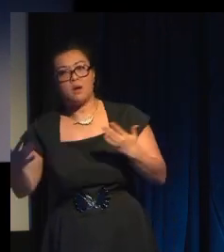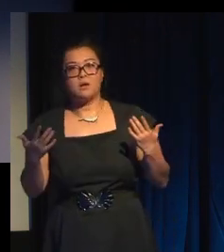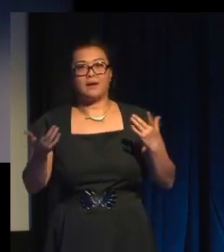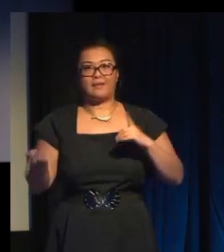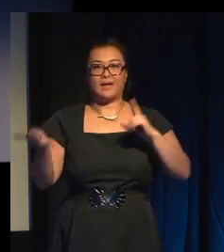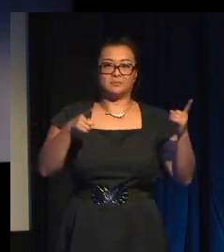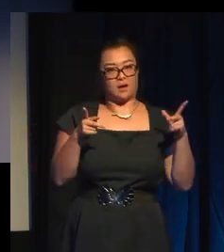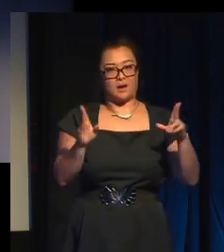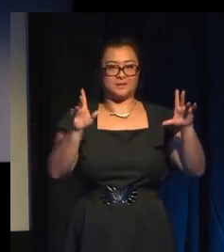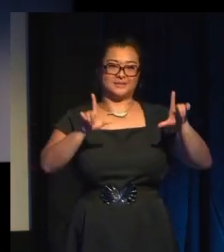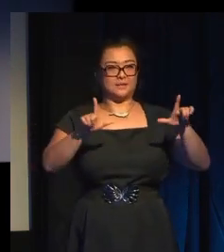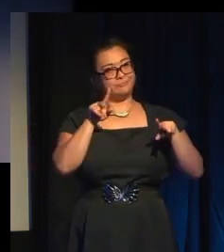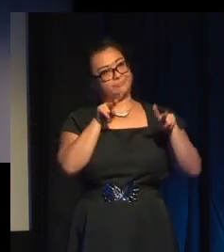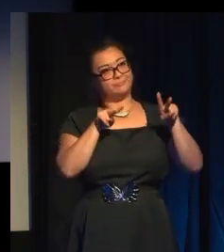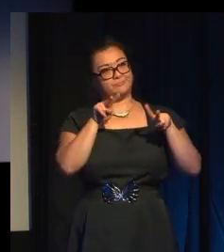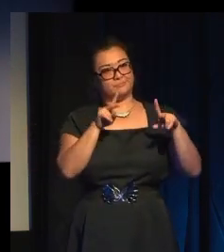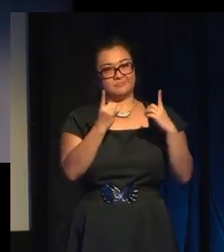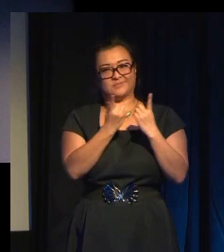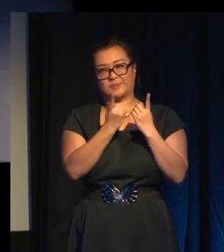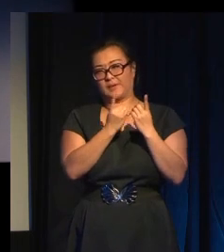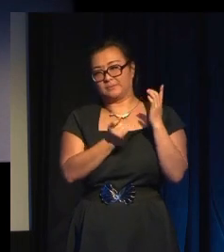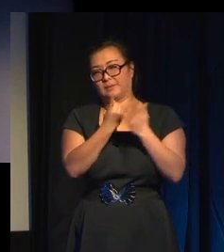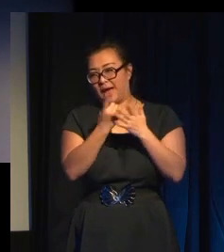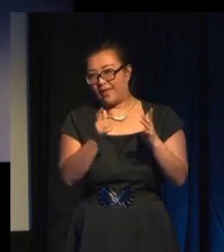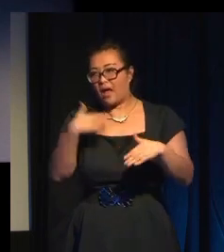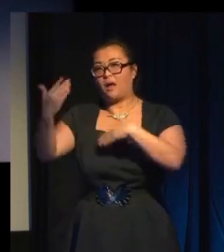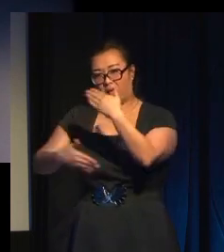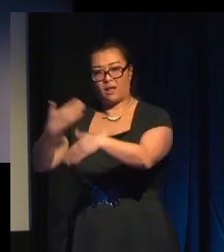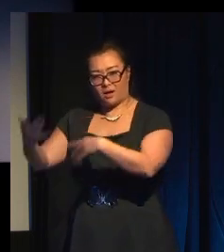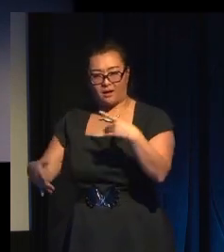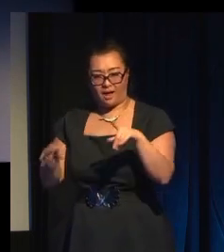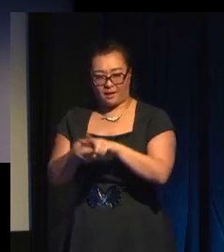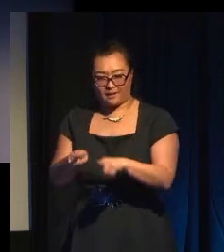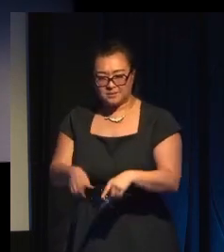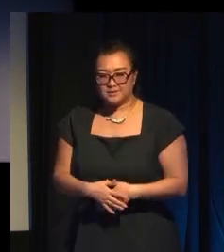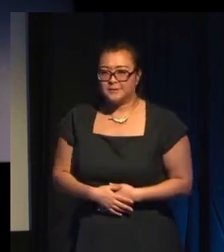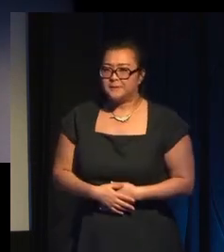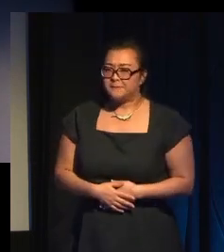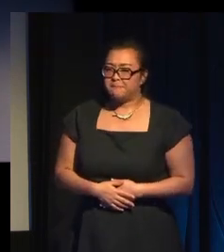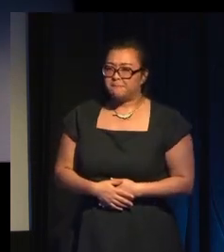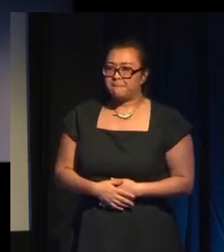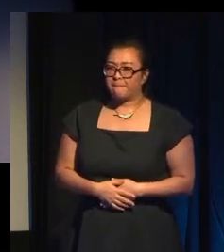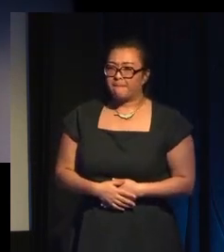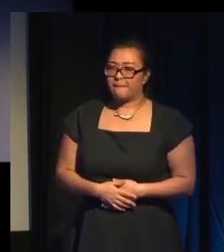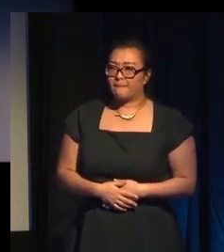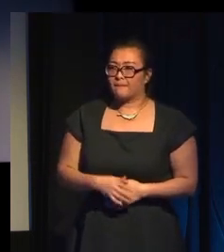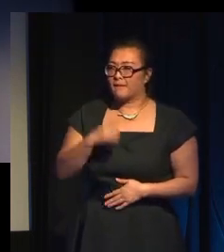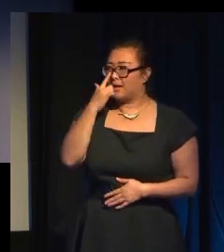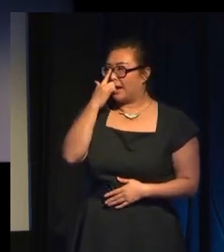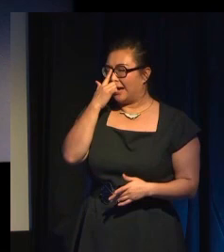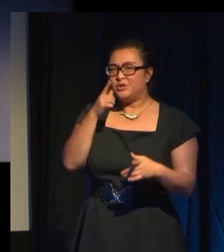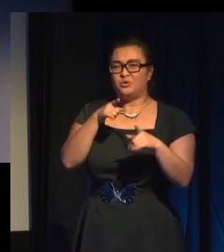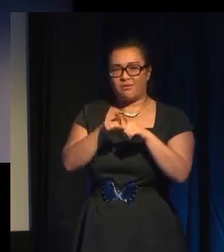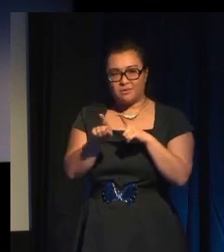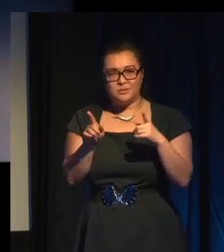Another, you know, simplistic narrative excuse. And so on and so forth, right? And you try and work around that.